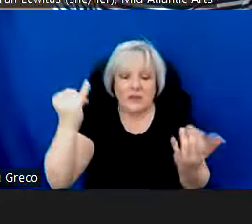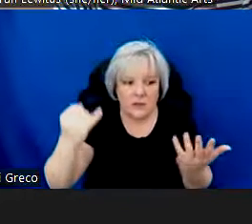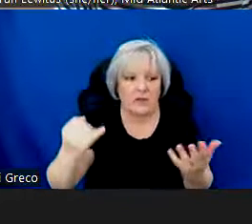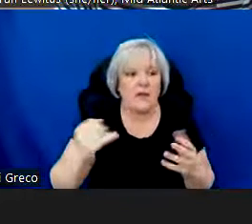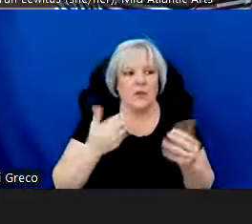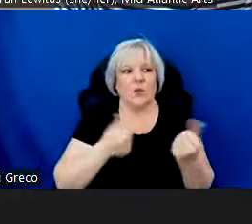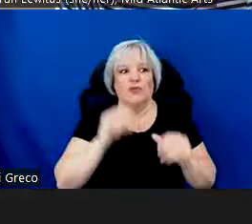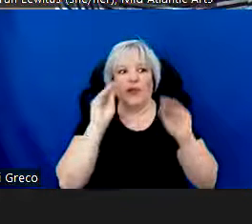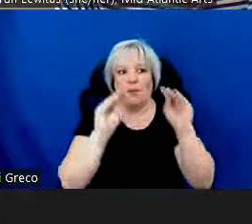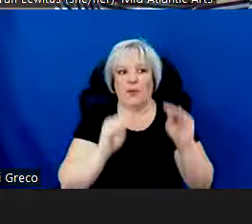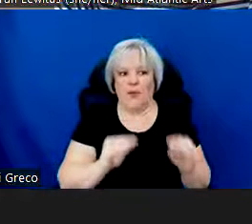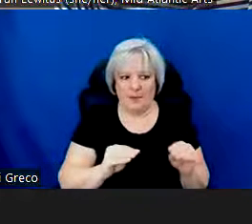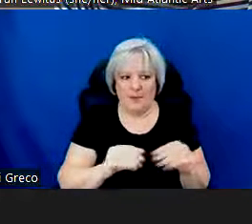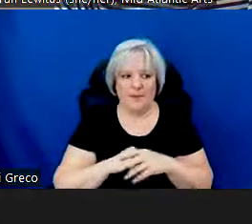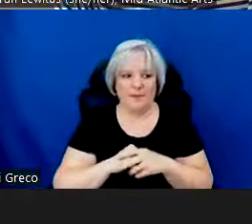donations.